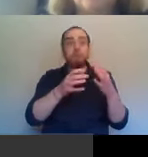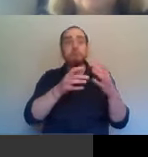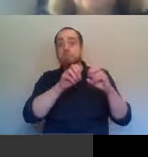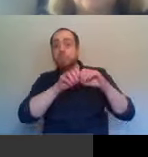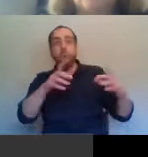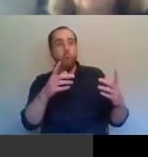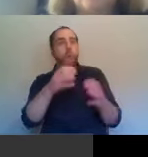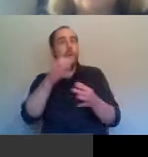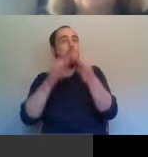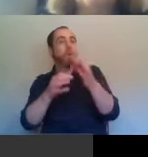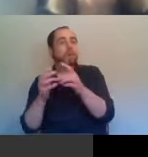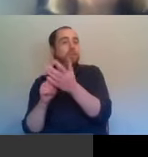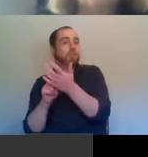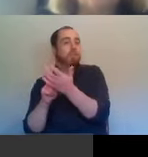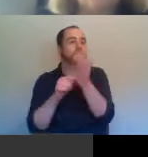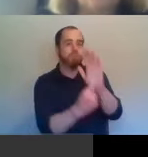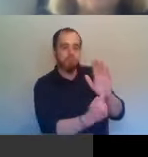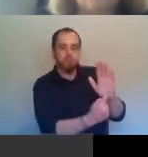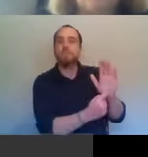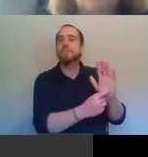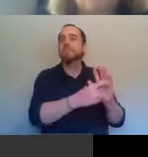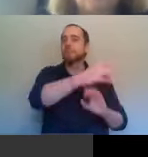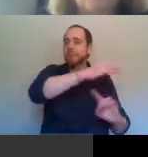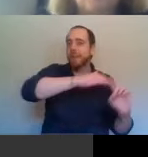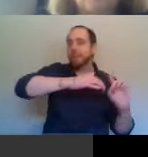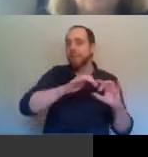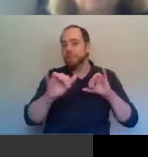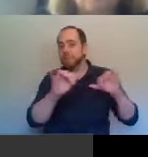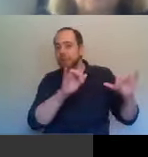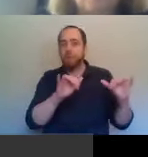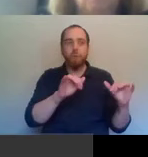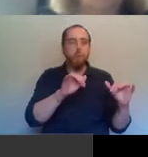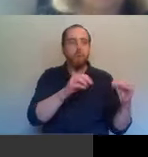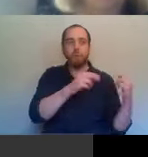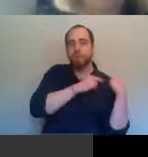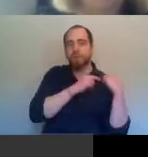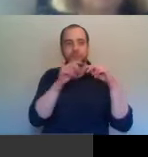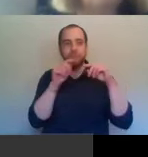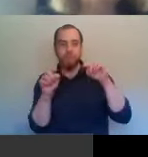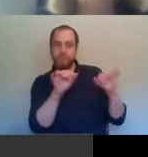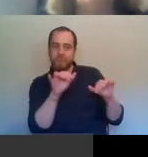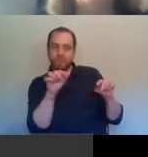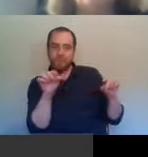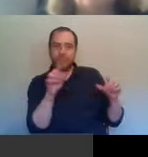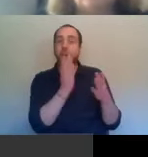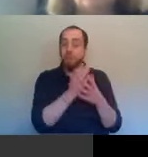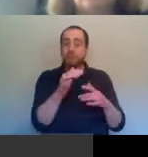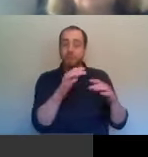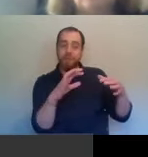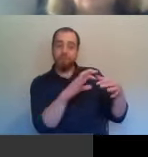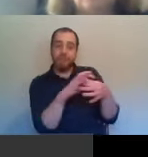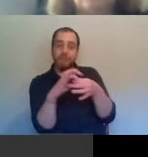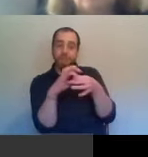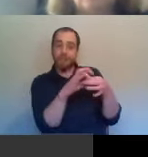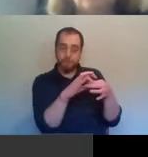society? So I think that there's a bit of a bilateral relationship there between the